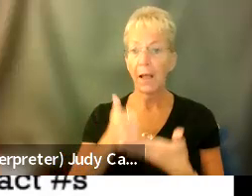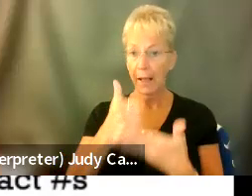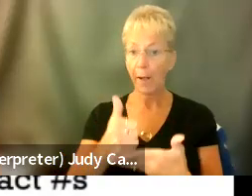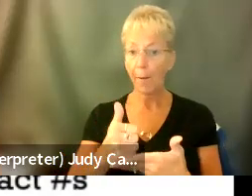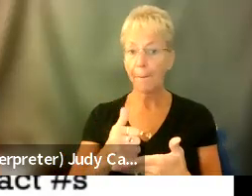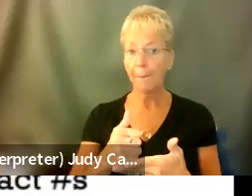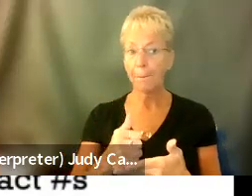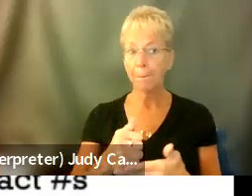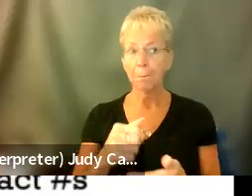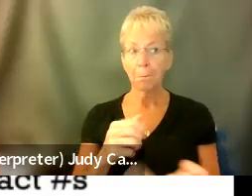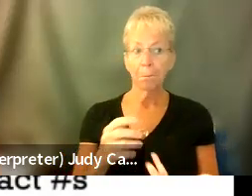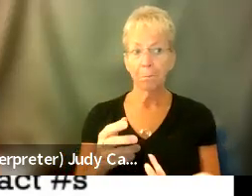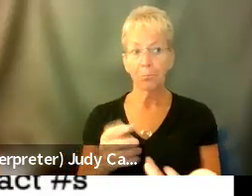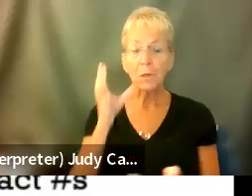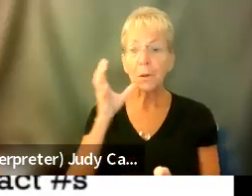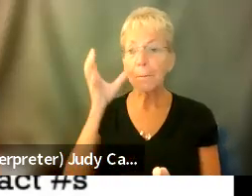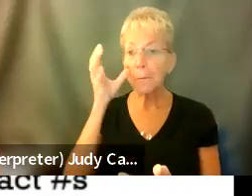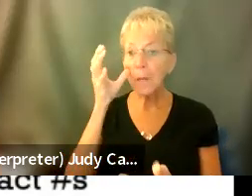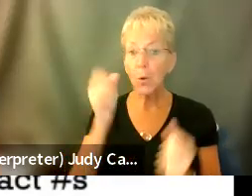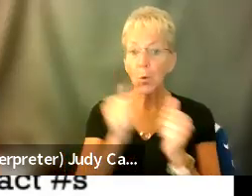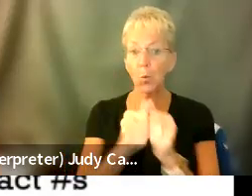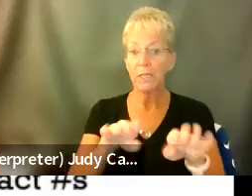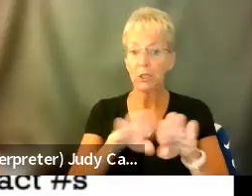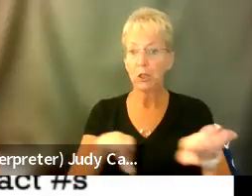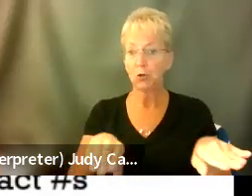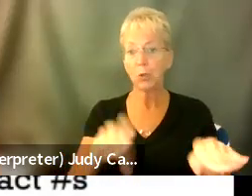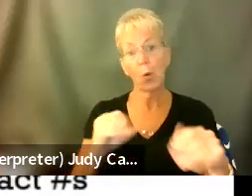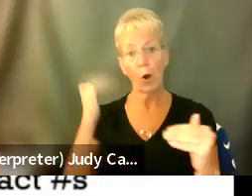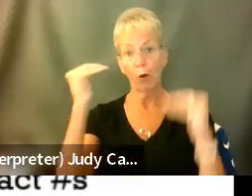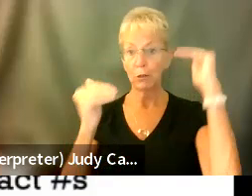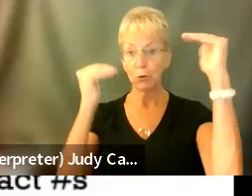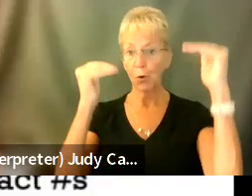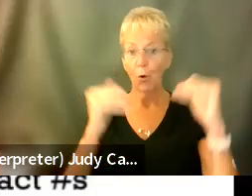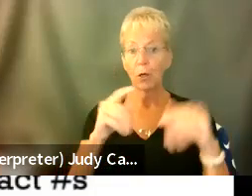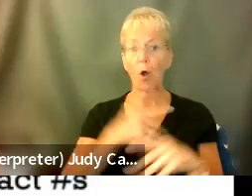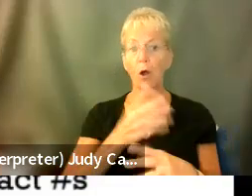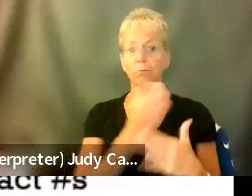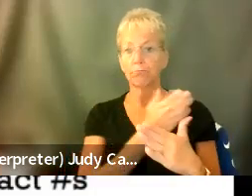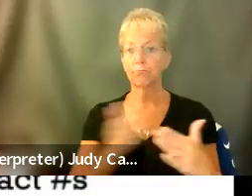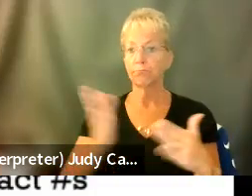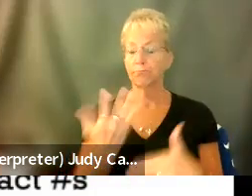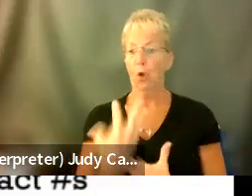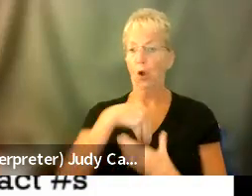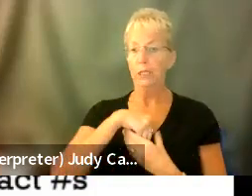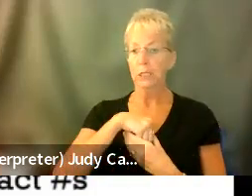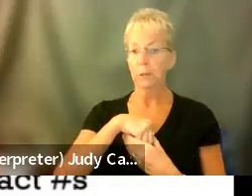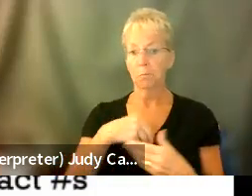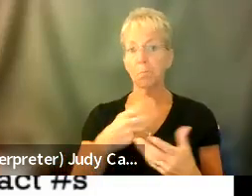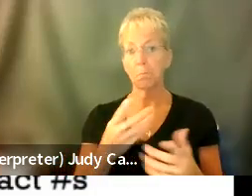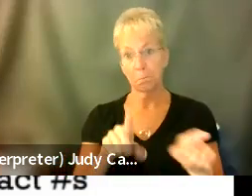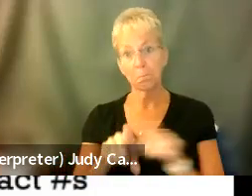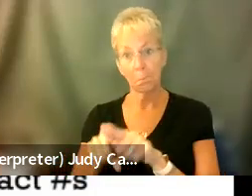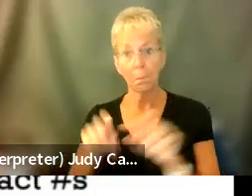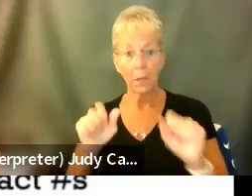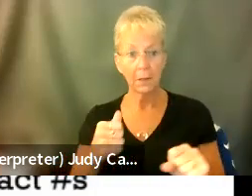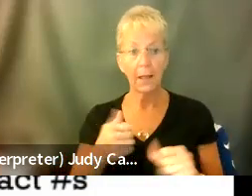of children, or adults that are on the spectrum, and you know, parents of children on the